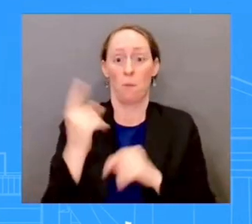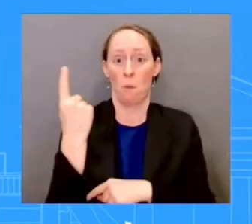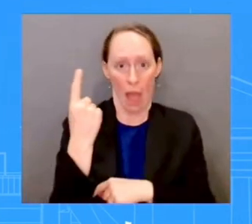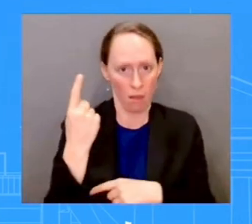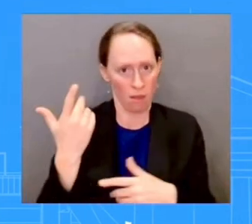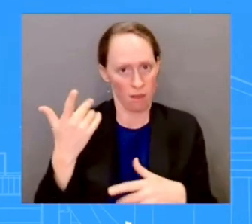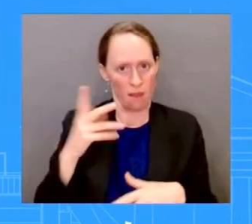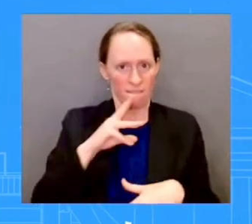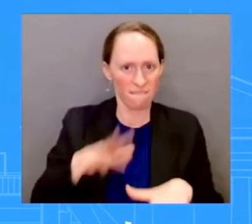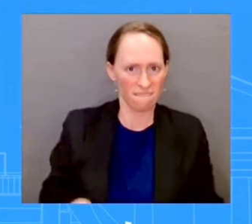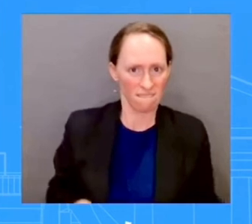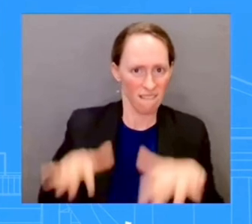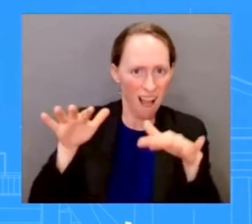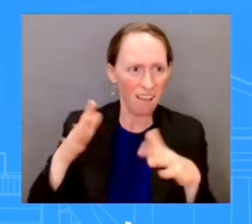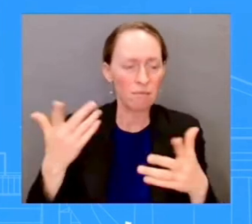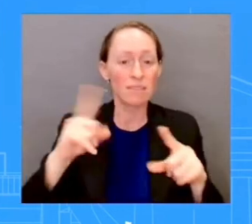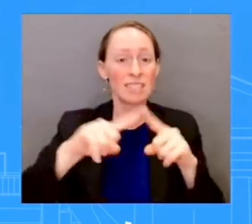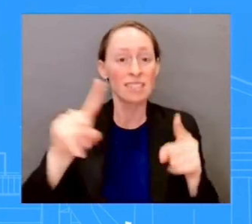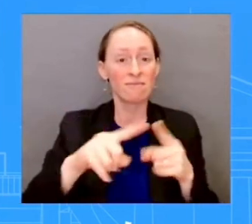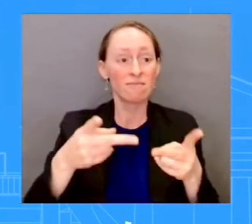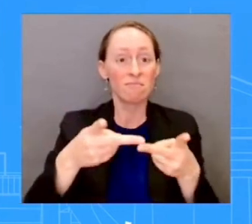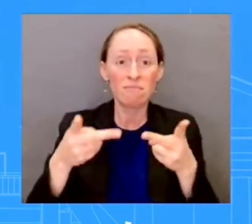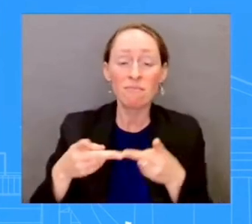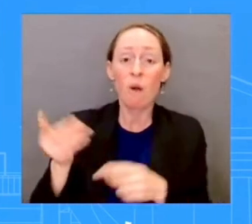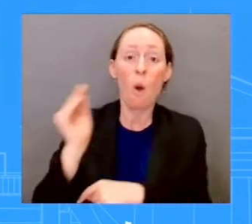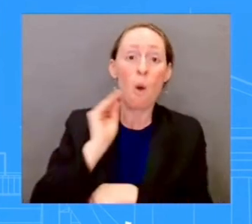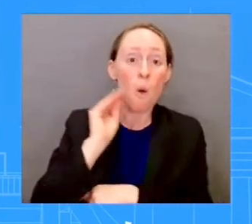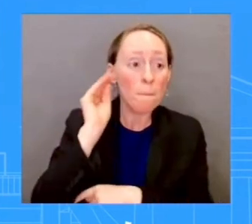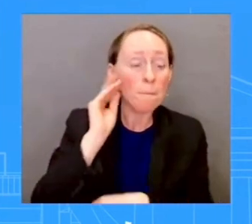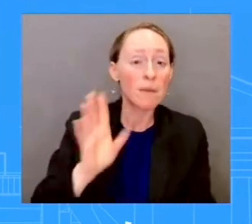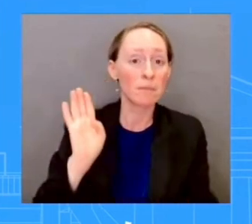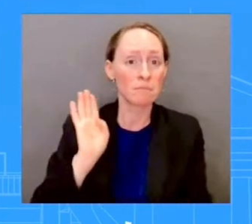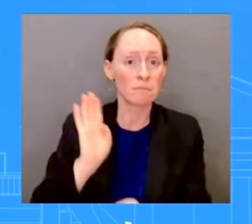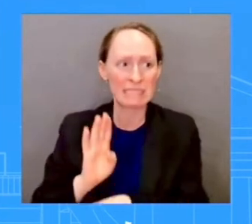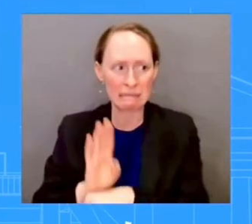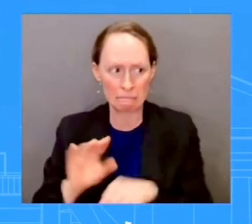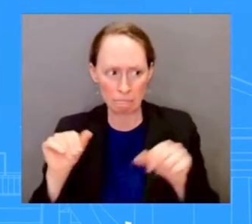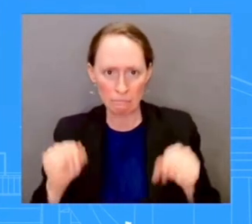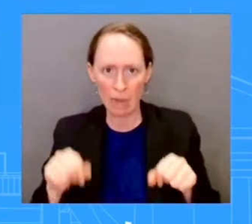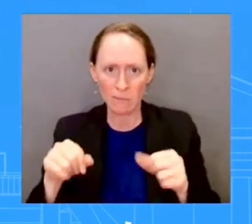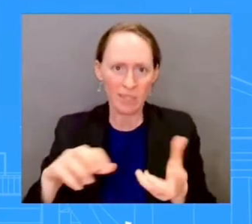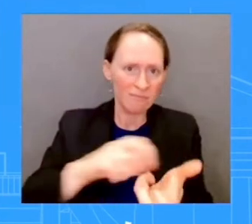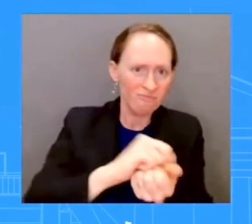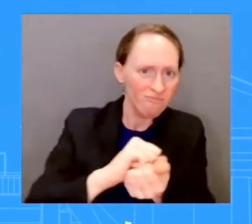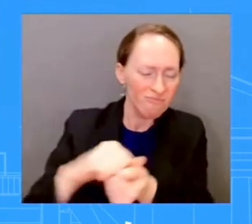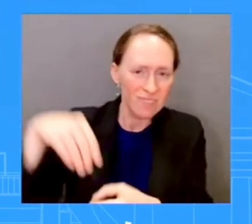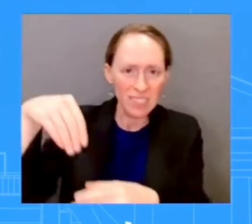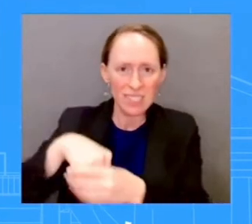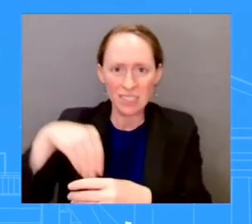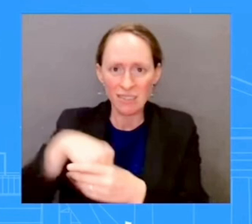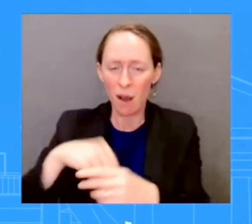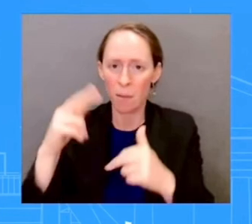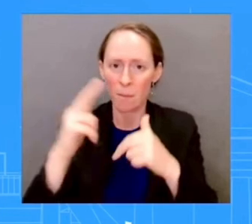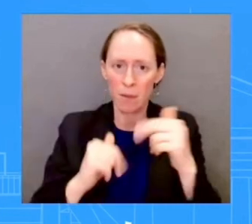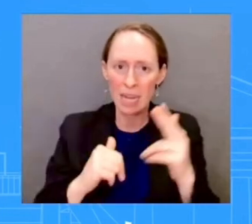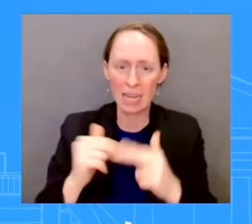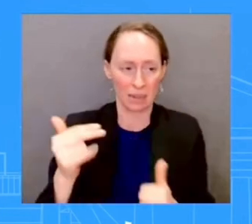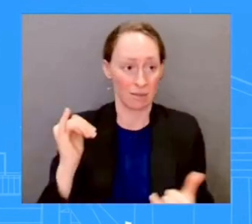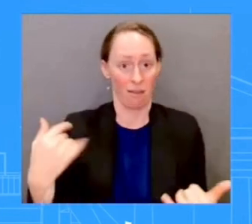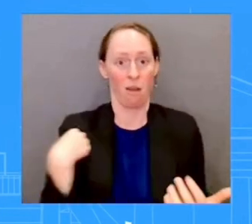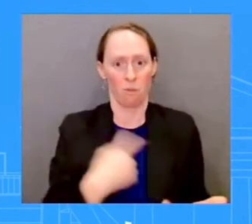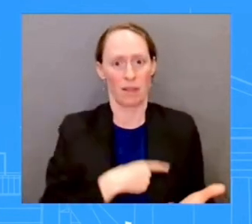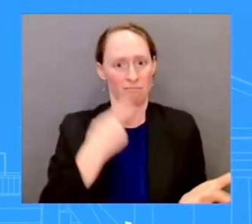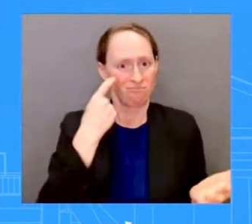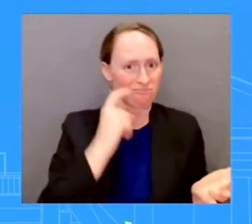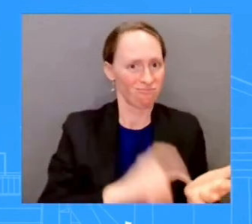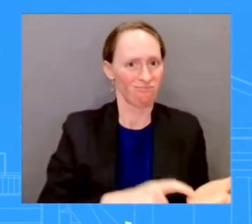look from aerial surveillance, as if there has been widespread destruction of many buildings. Some homes have been harmed. Some